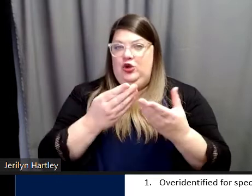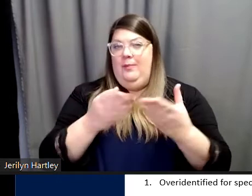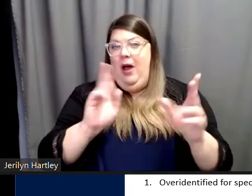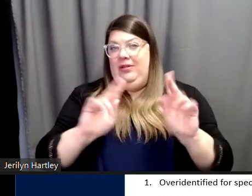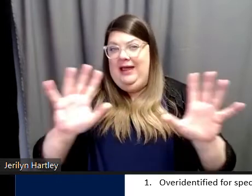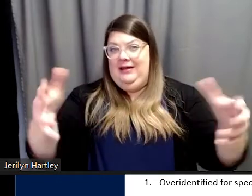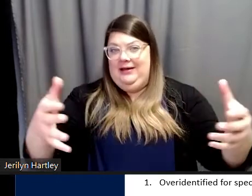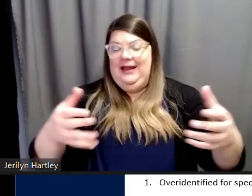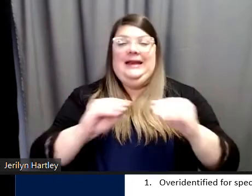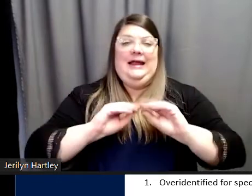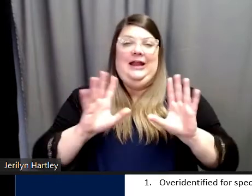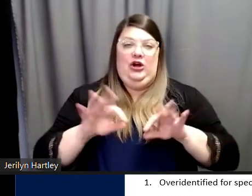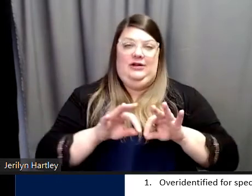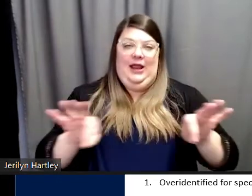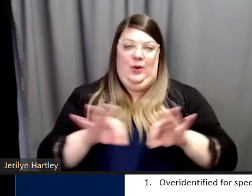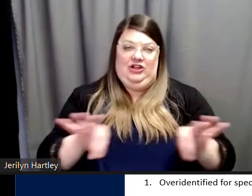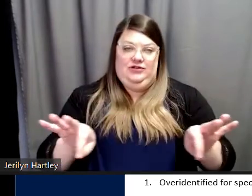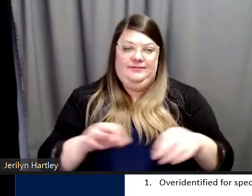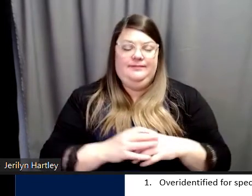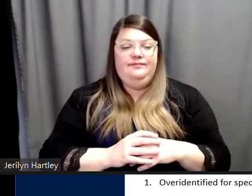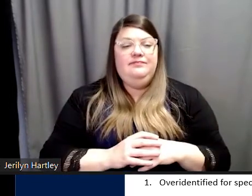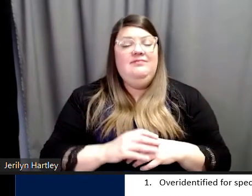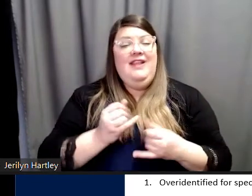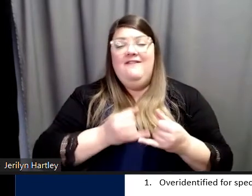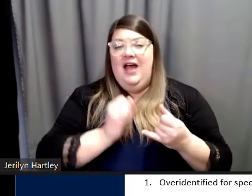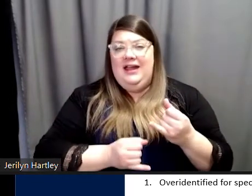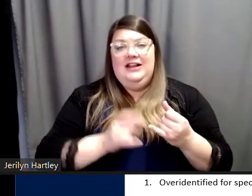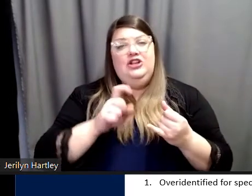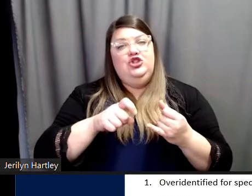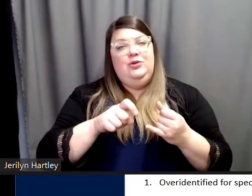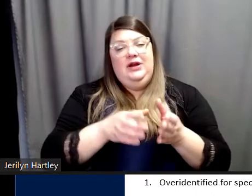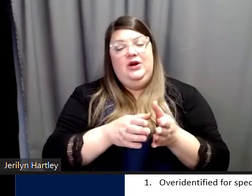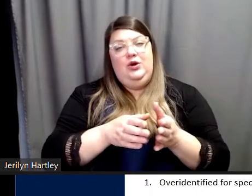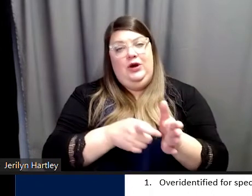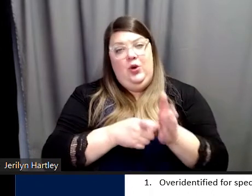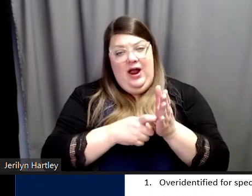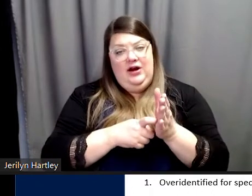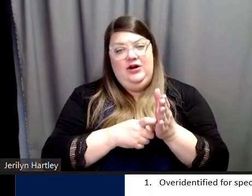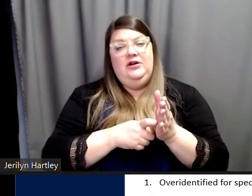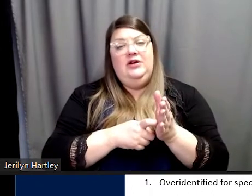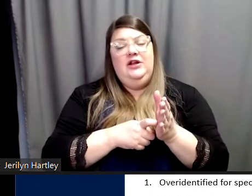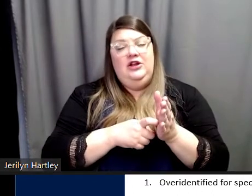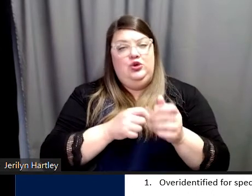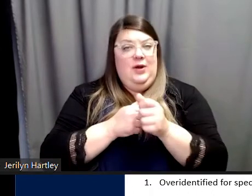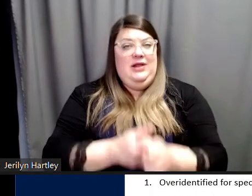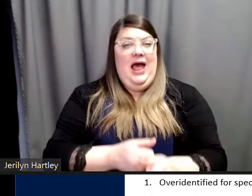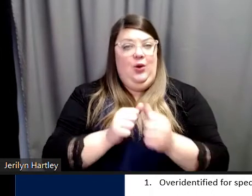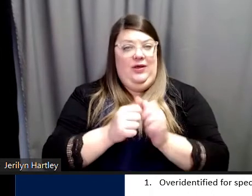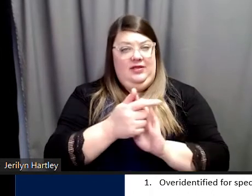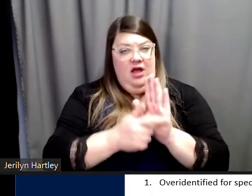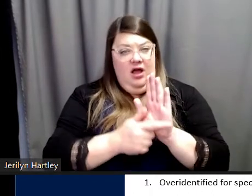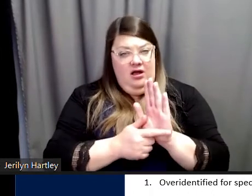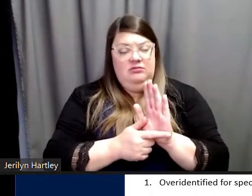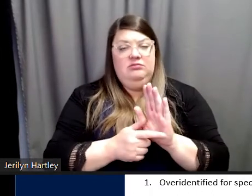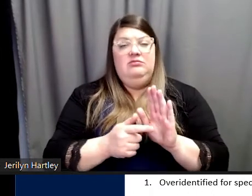And finally, they should be required to comply with the law and